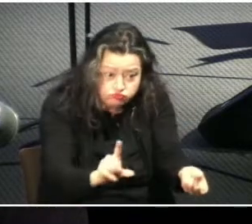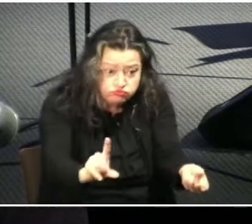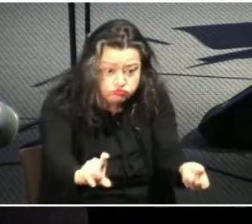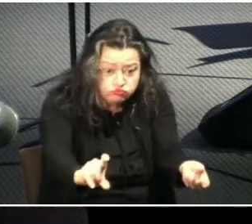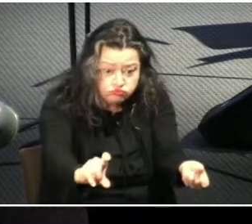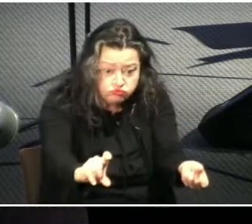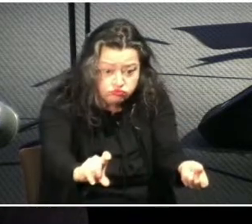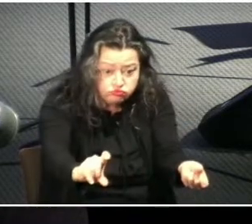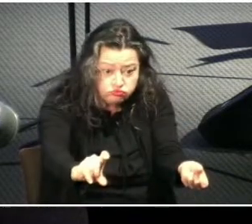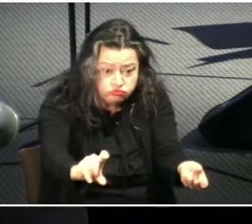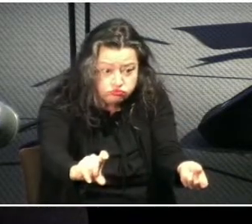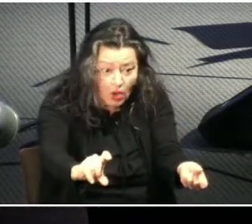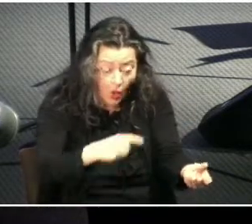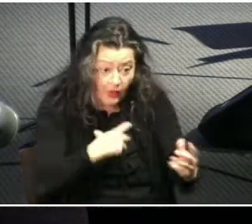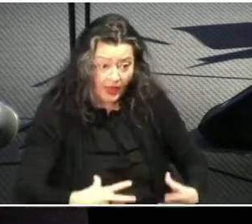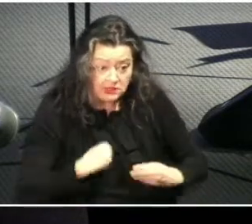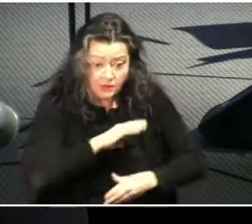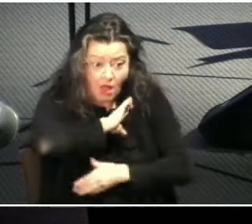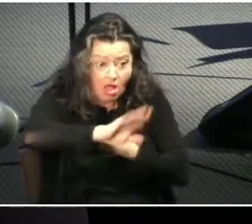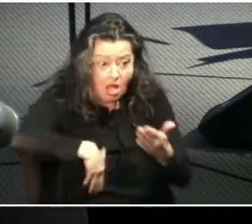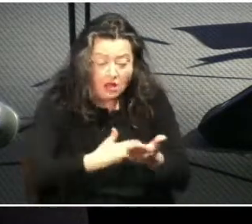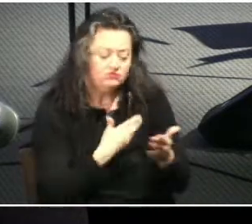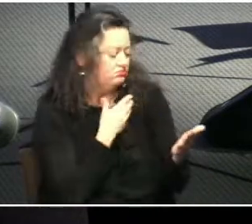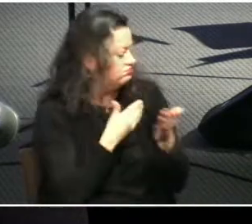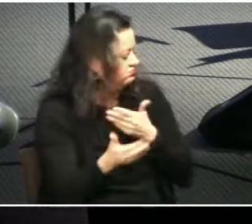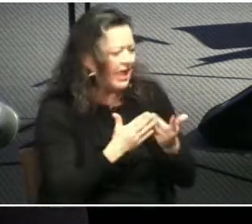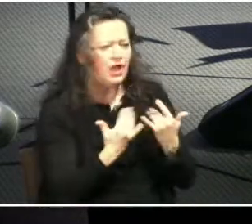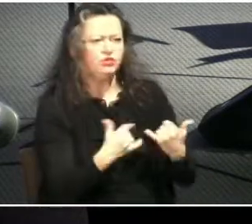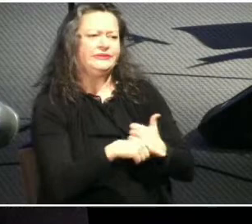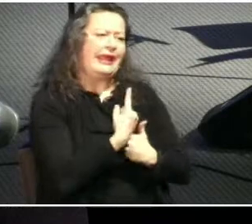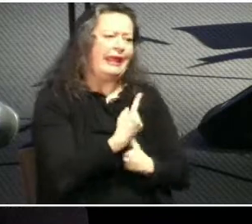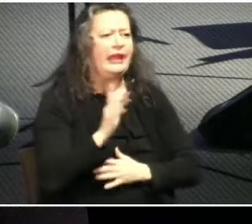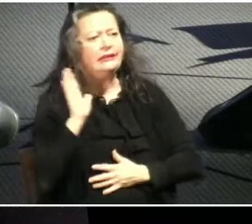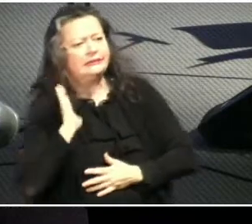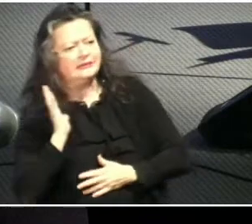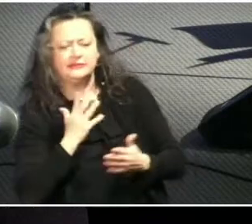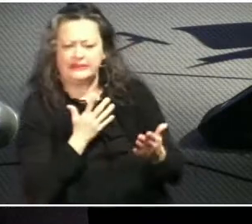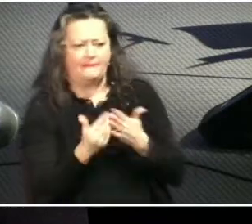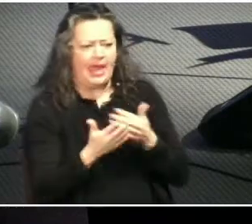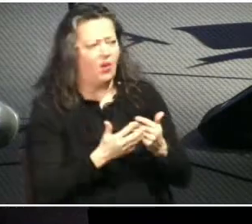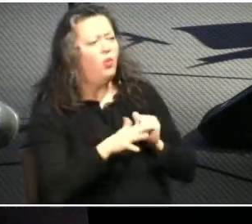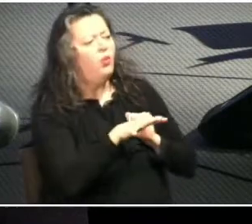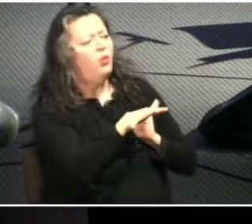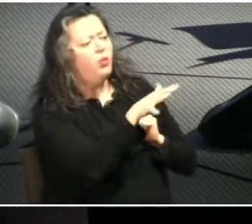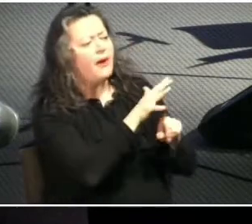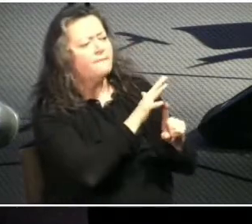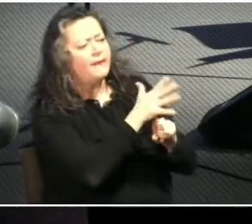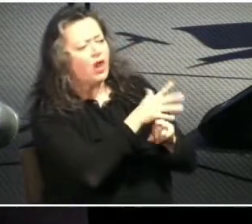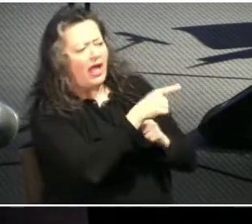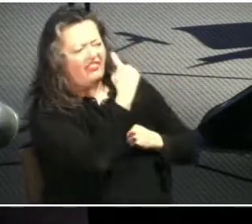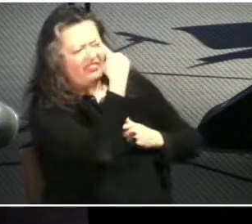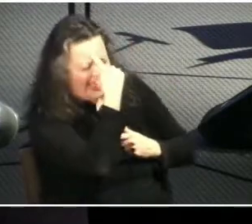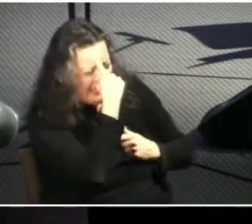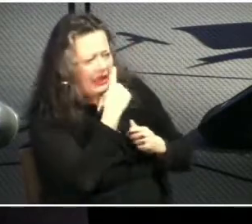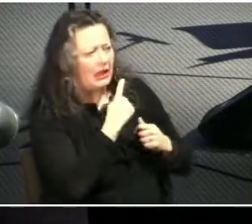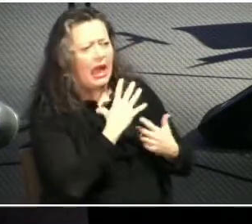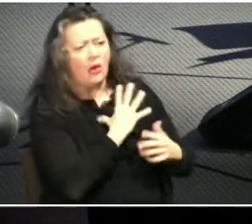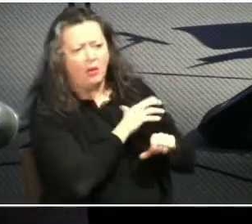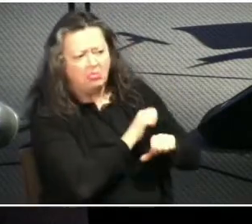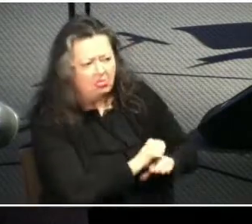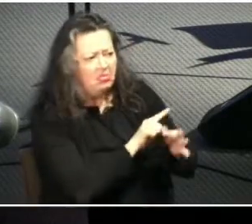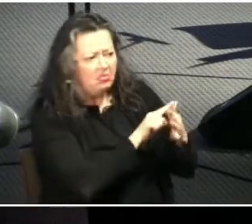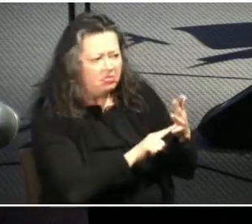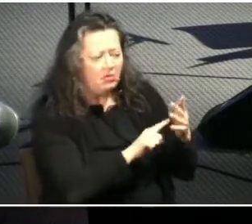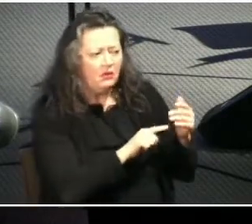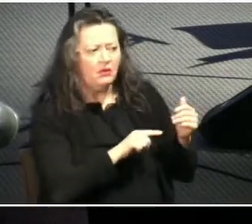followed regardless of our emotional likes cultural customs or popular opinion or do we think